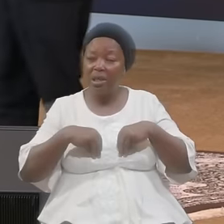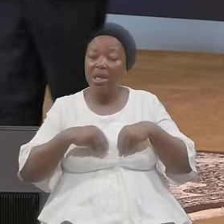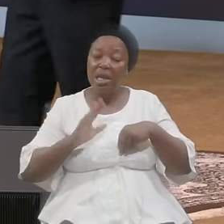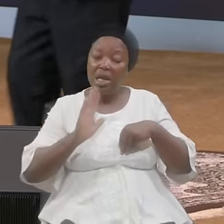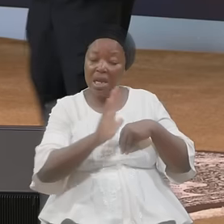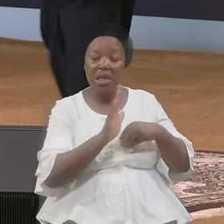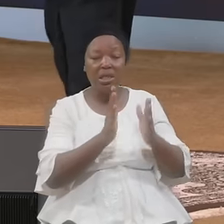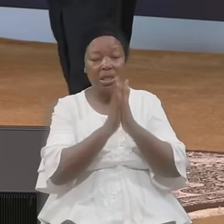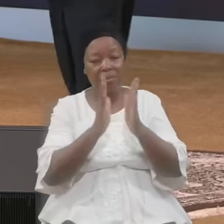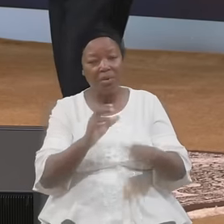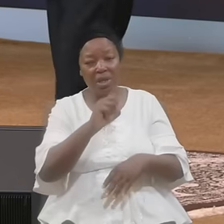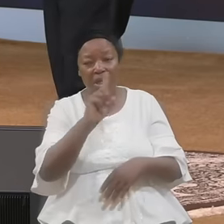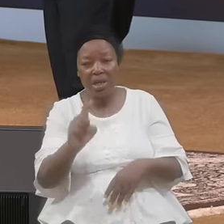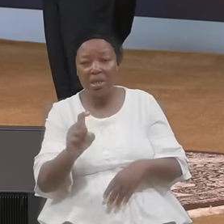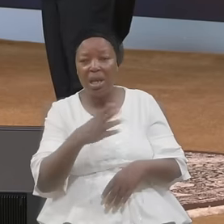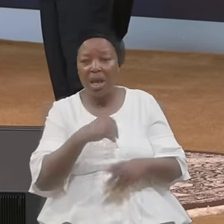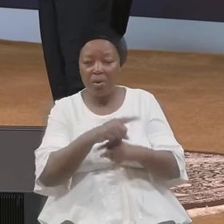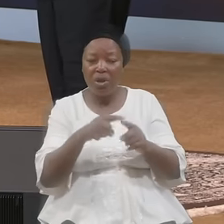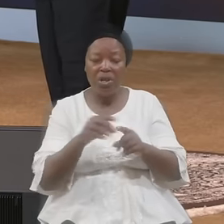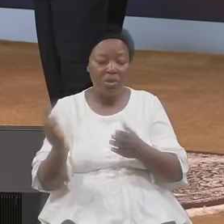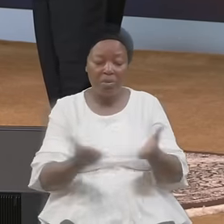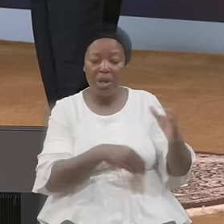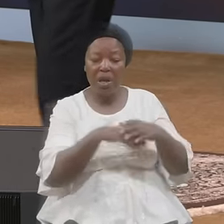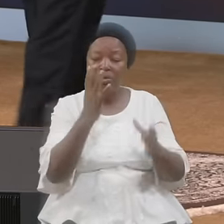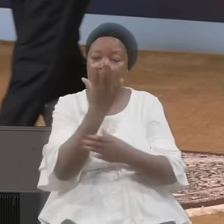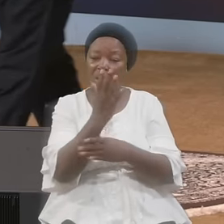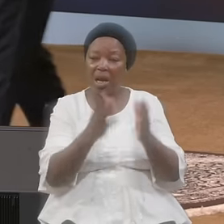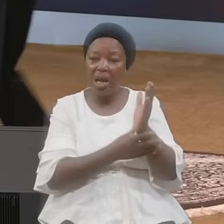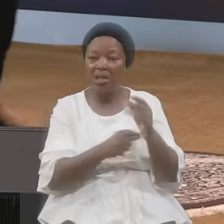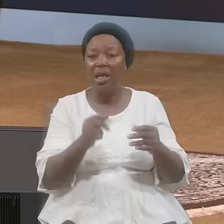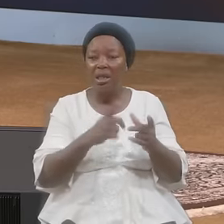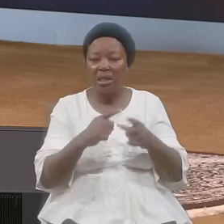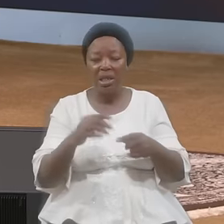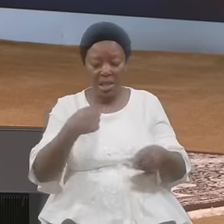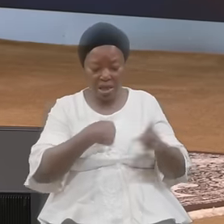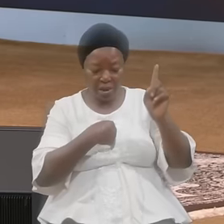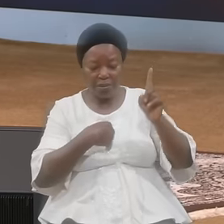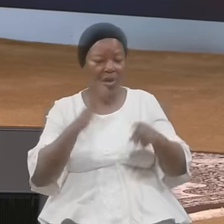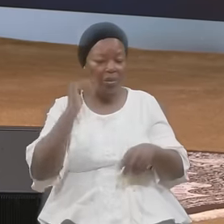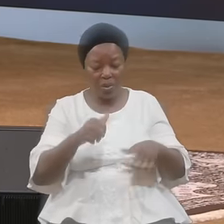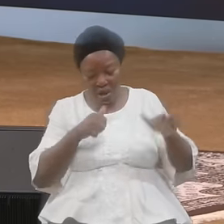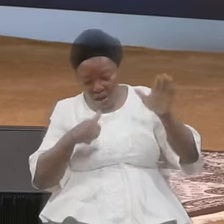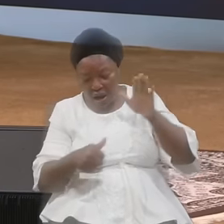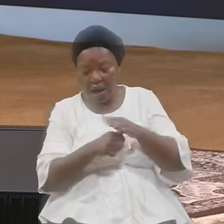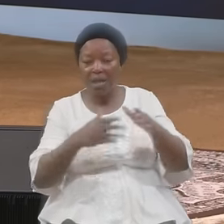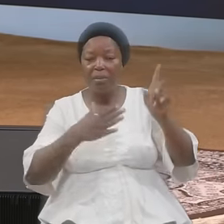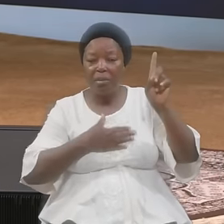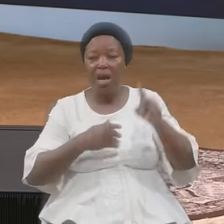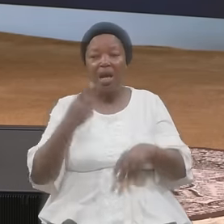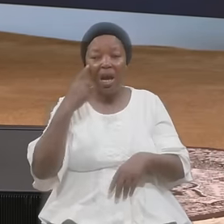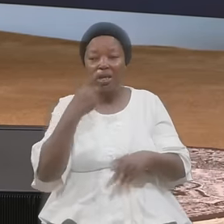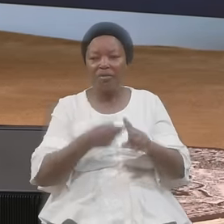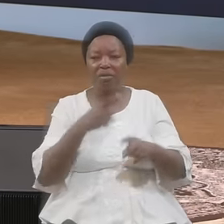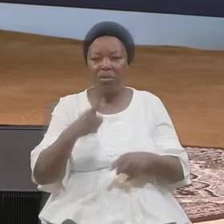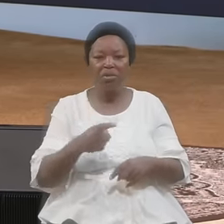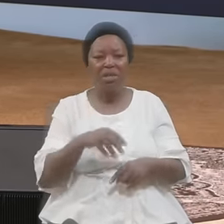Prayers And When You Spread Fault Your Hands I Will Hide Mine Eyes From You